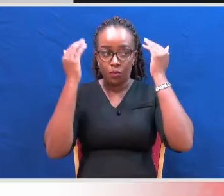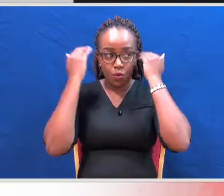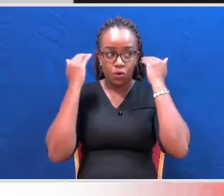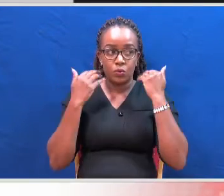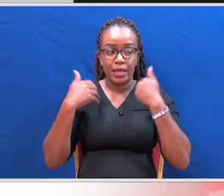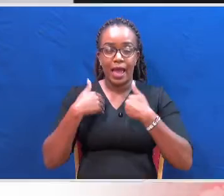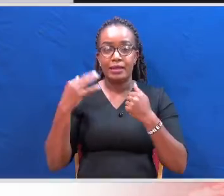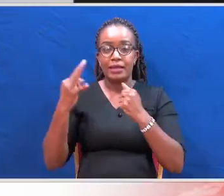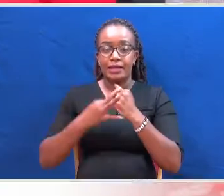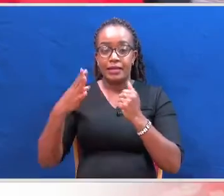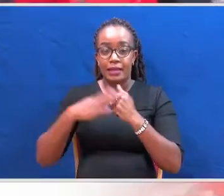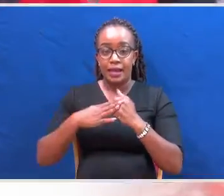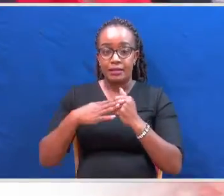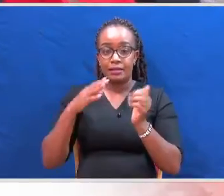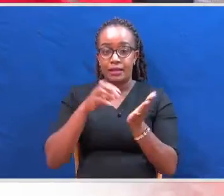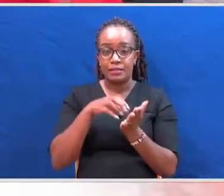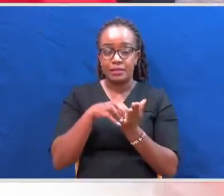Court with 89 cases.